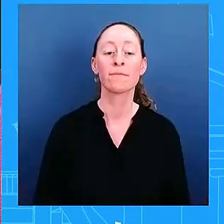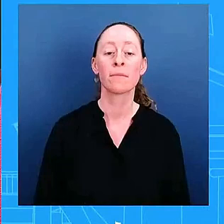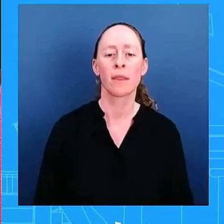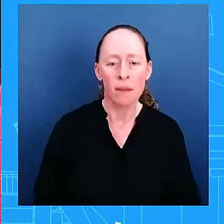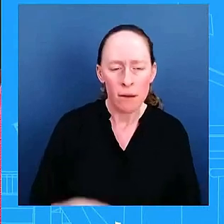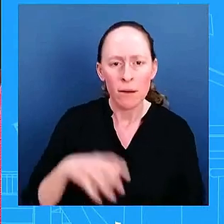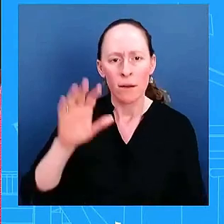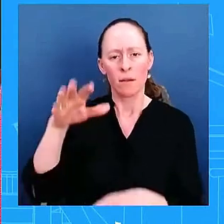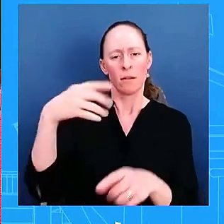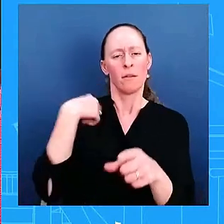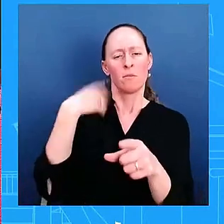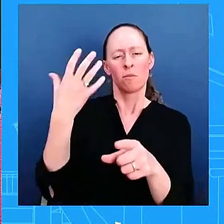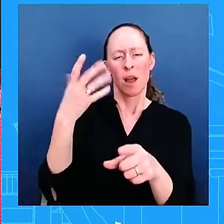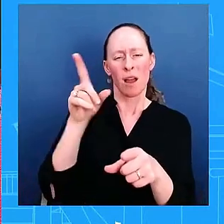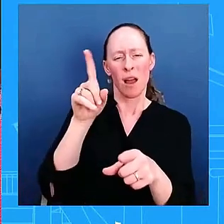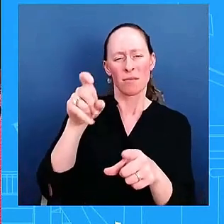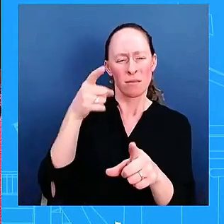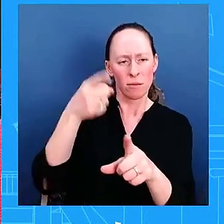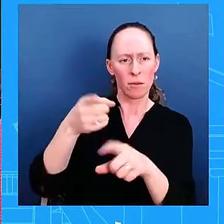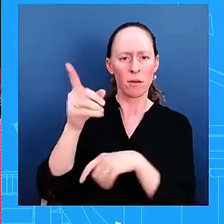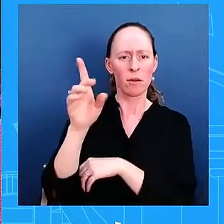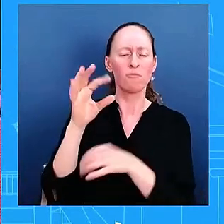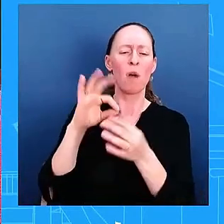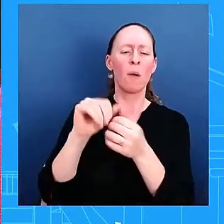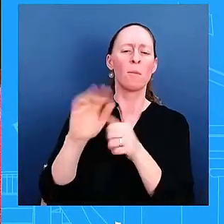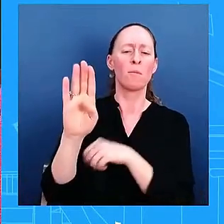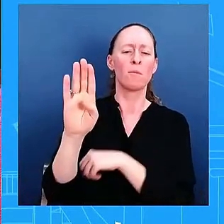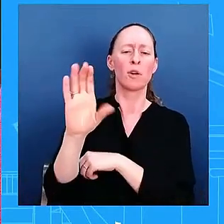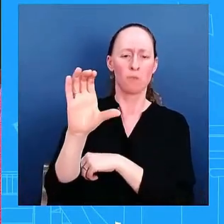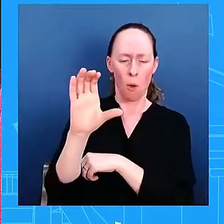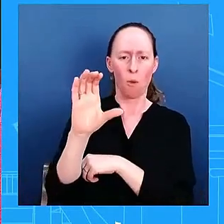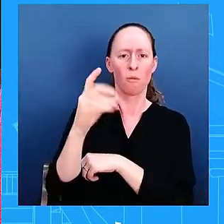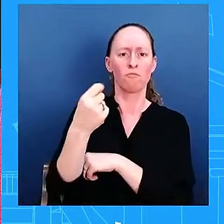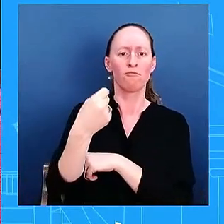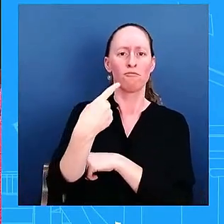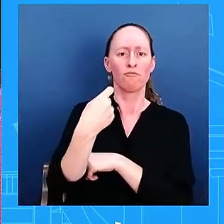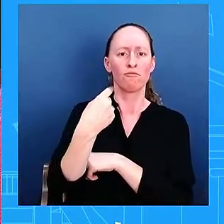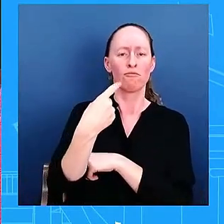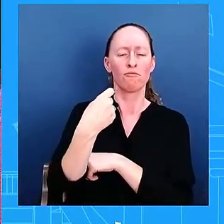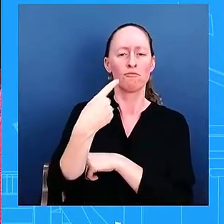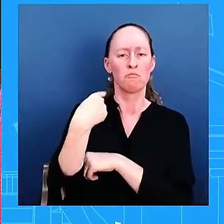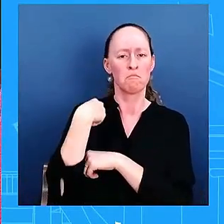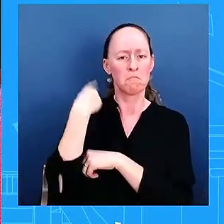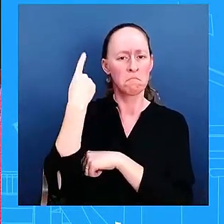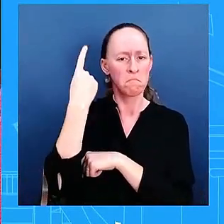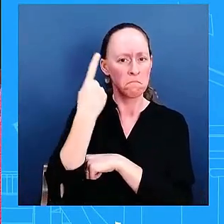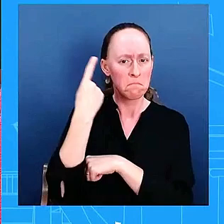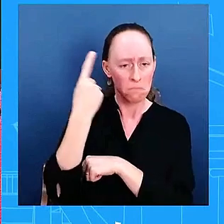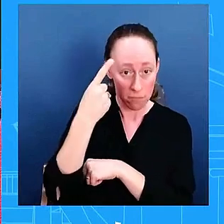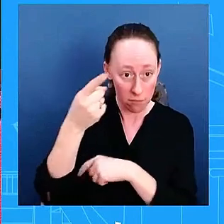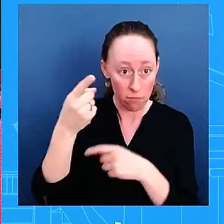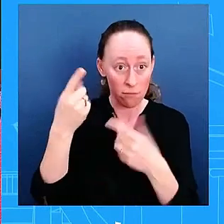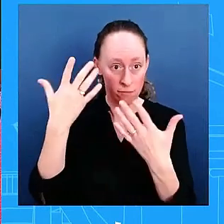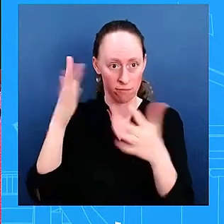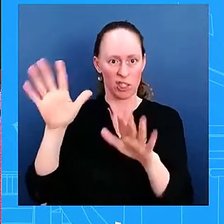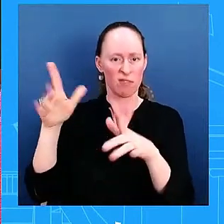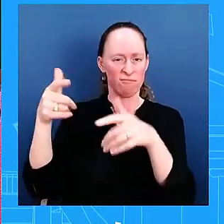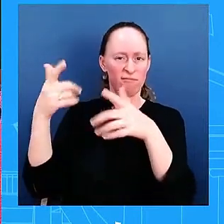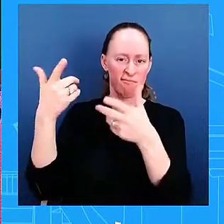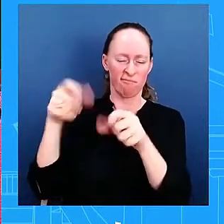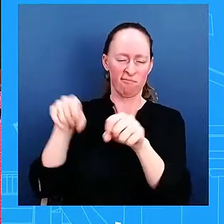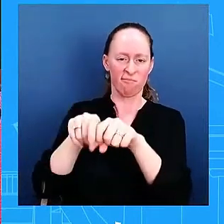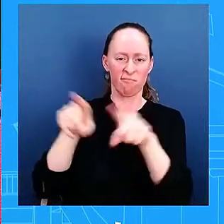insurers to cover the cost of over-the-counter contraception the congressional review act allows lawmakers to overturn